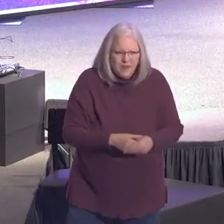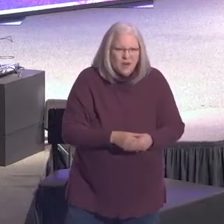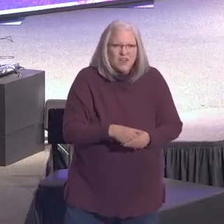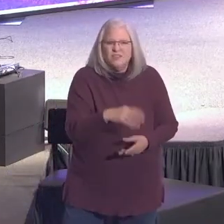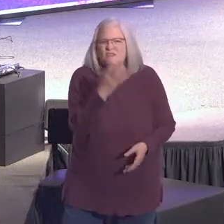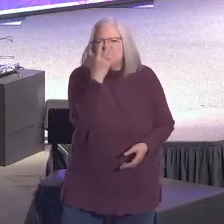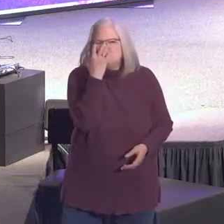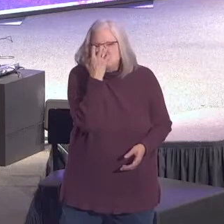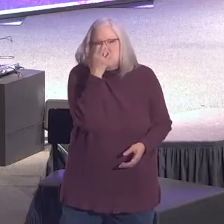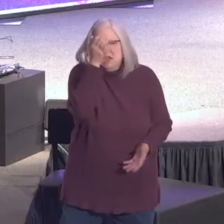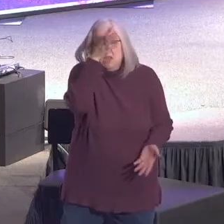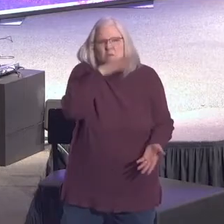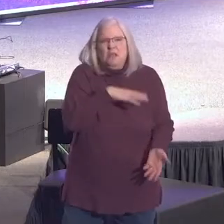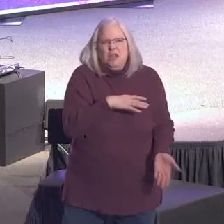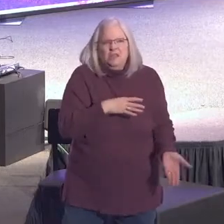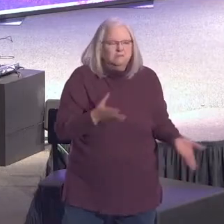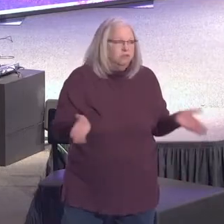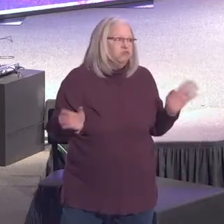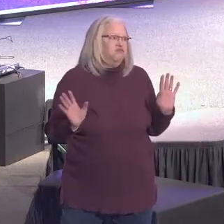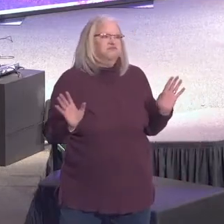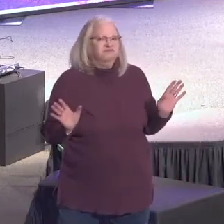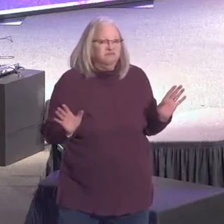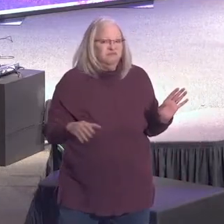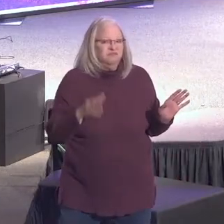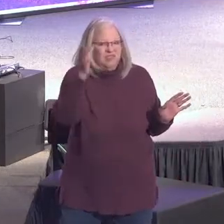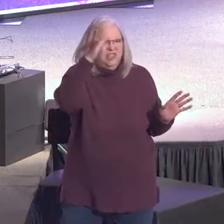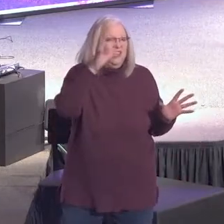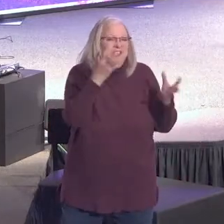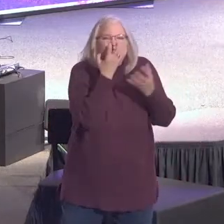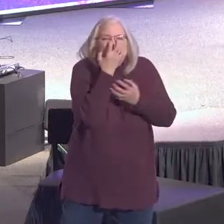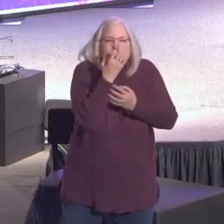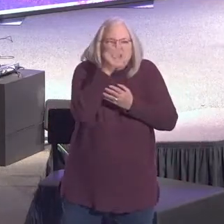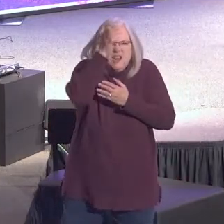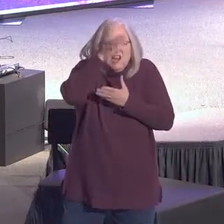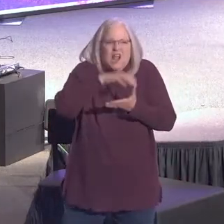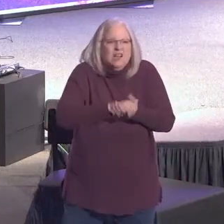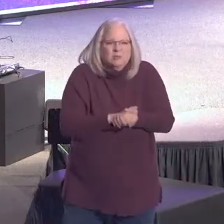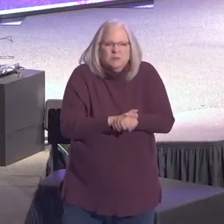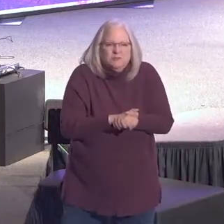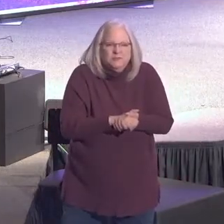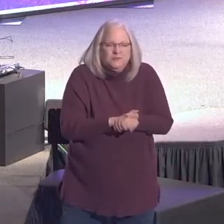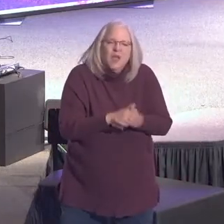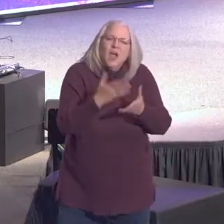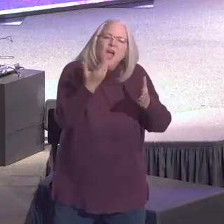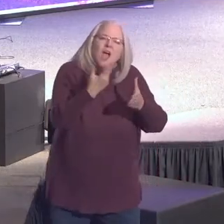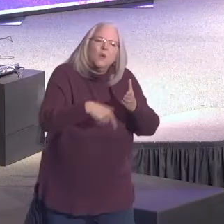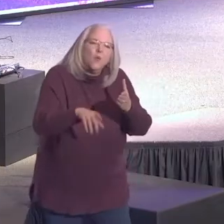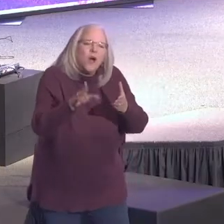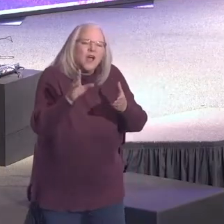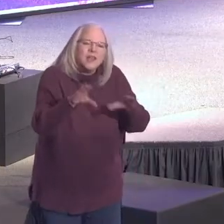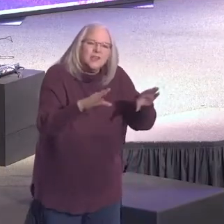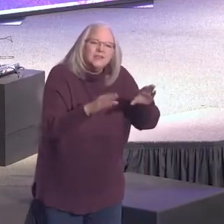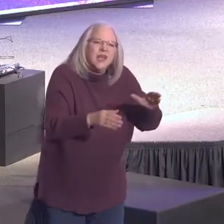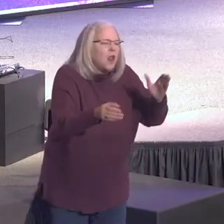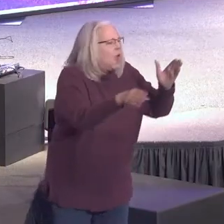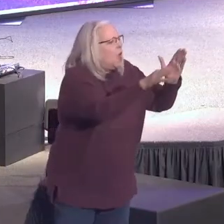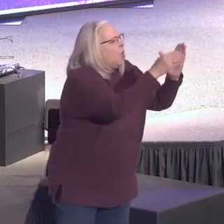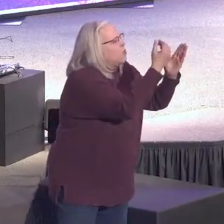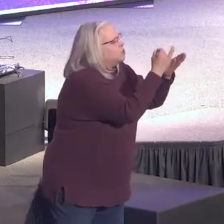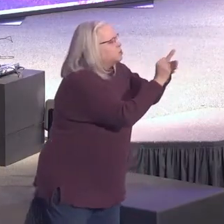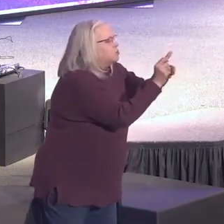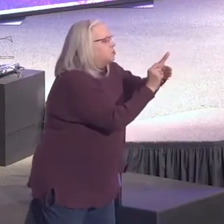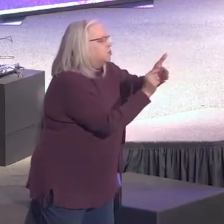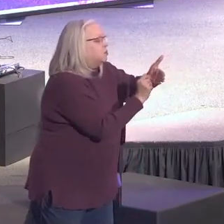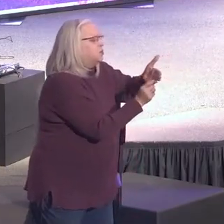many years ago. This guy was mean. Just a mean husband. And what he did was he wrote down a list of rules for his